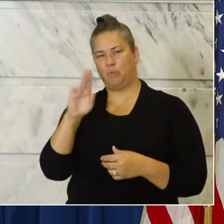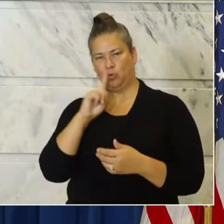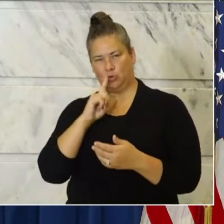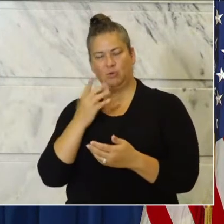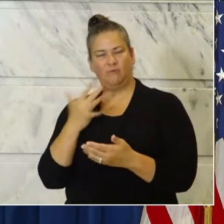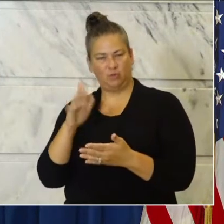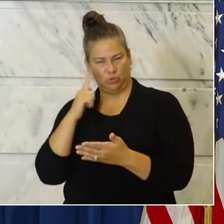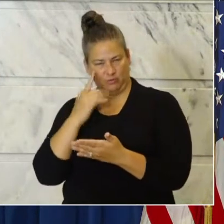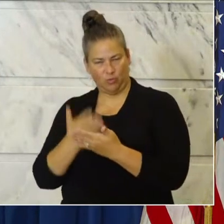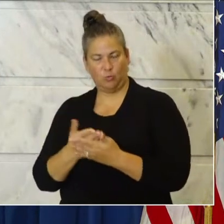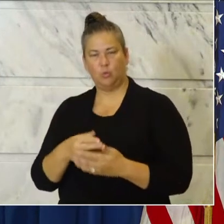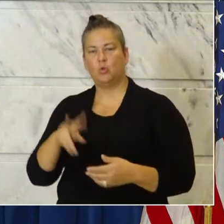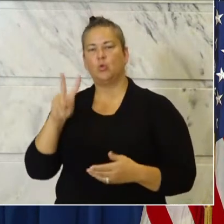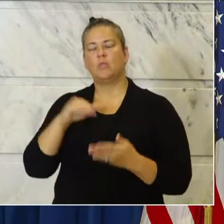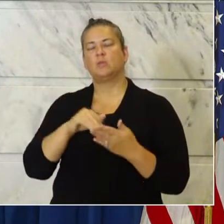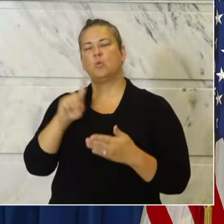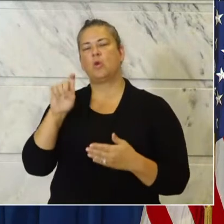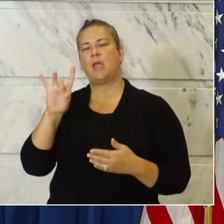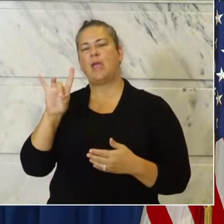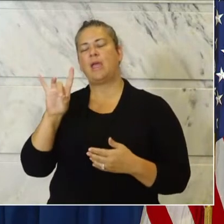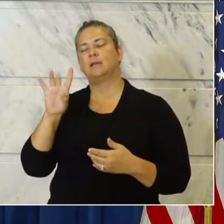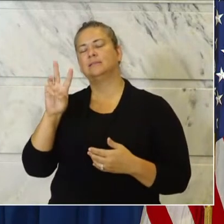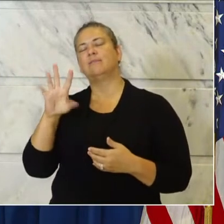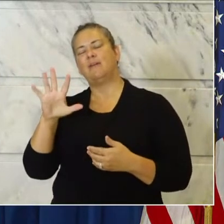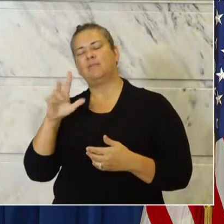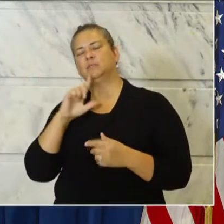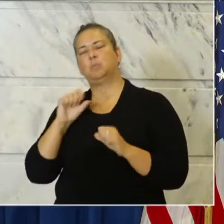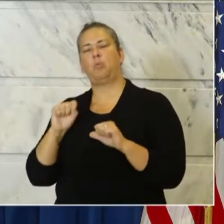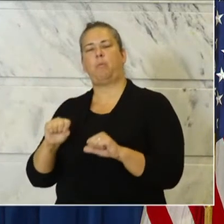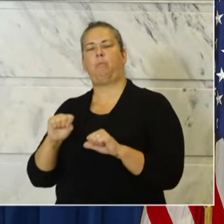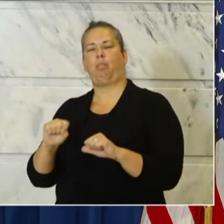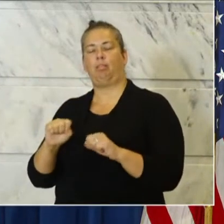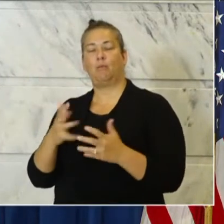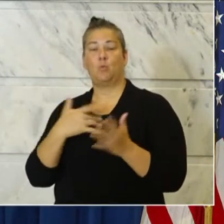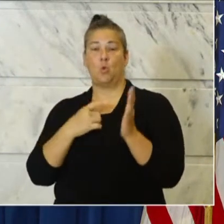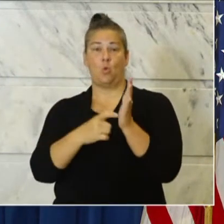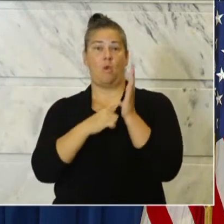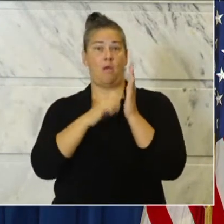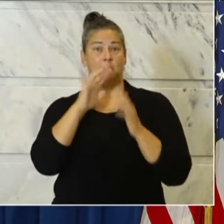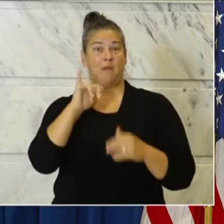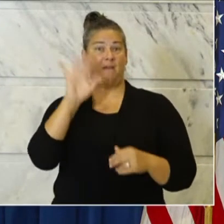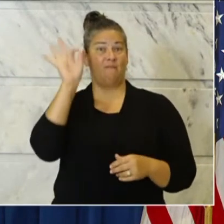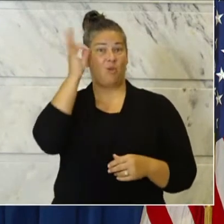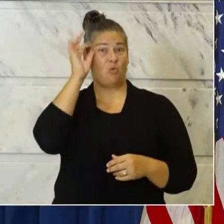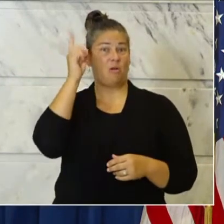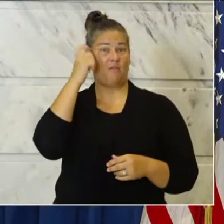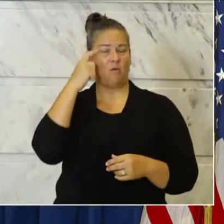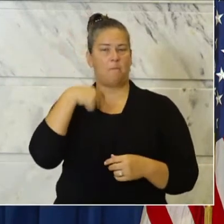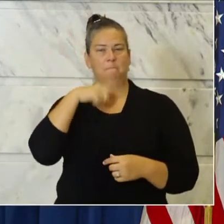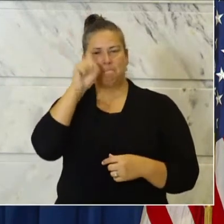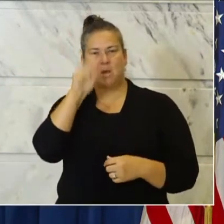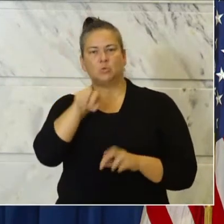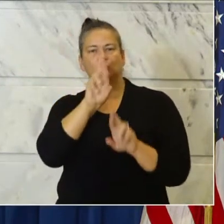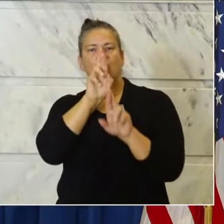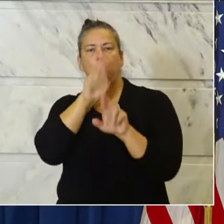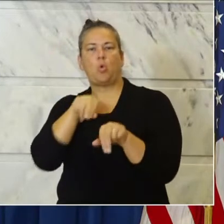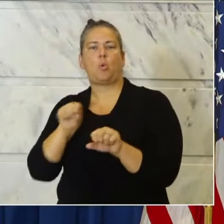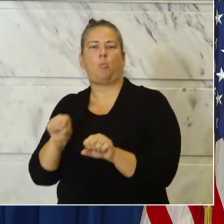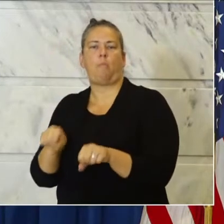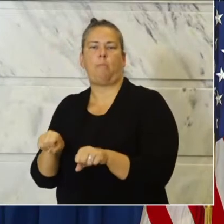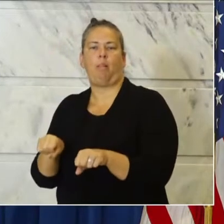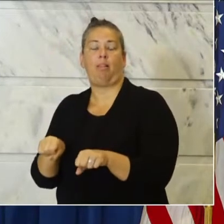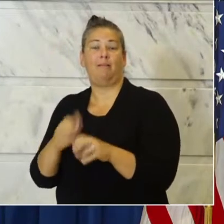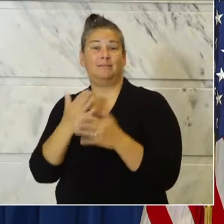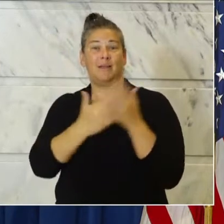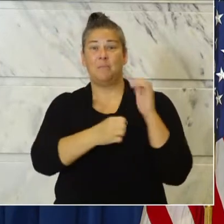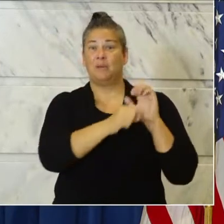1265 are probable. We are required by the federal government to report our probables. Some states don't even pull